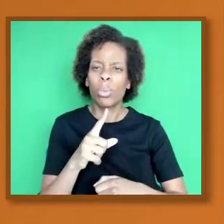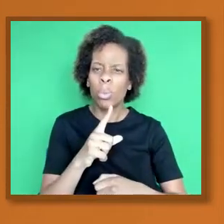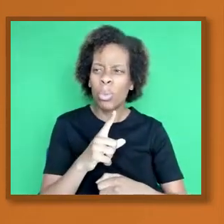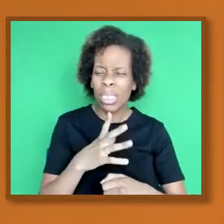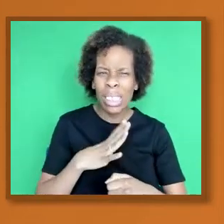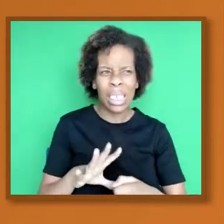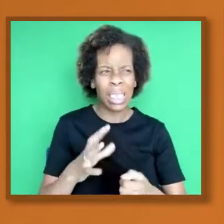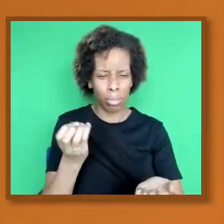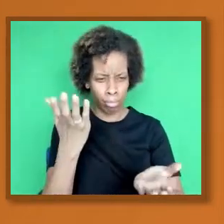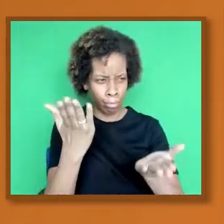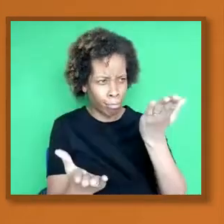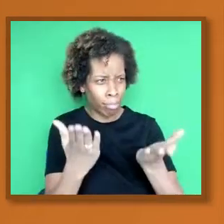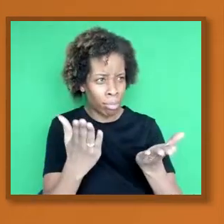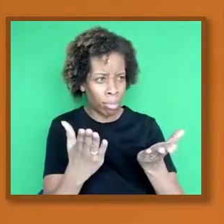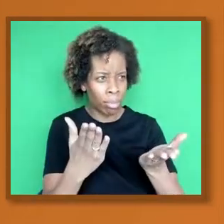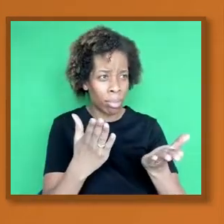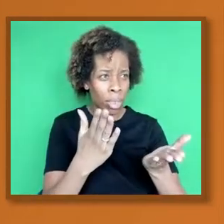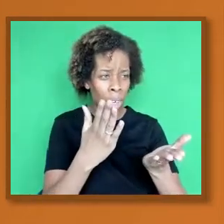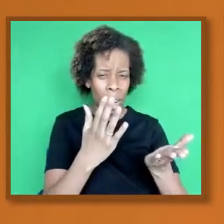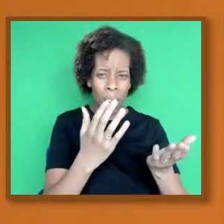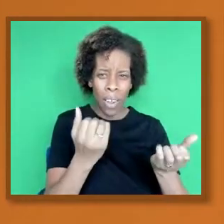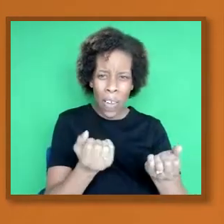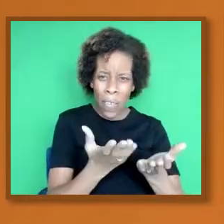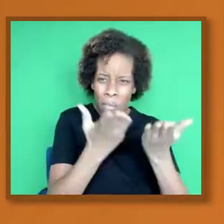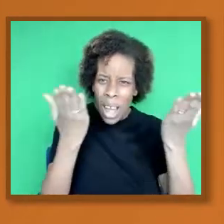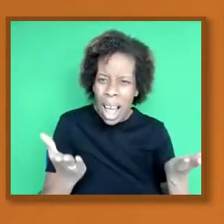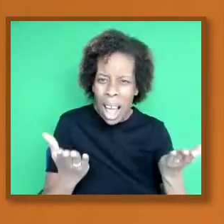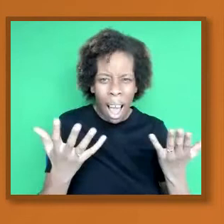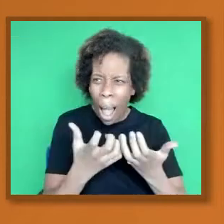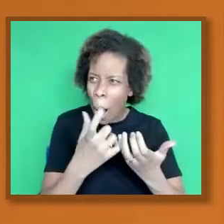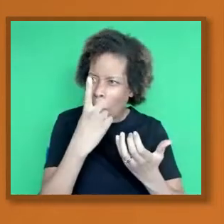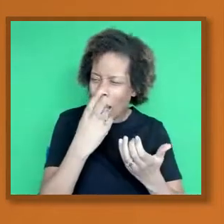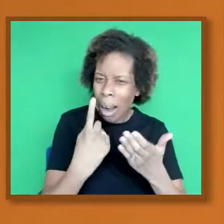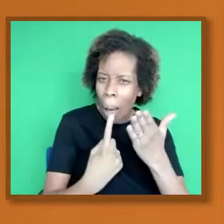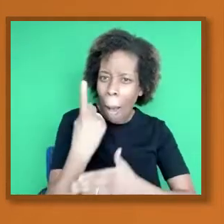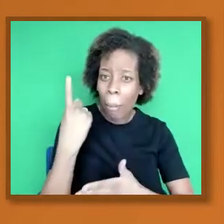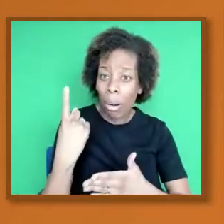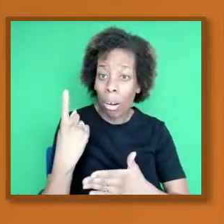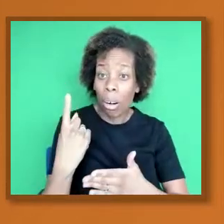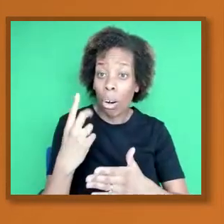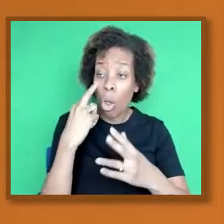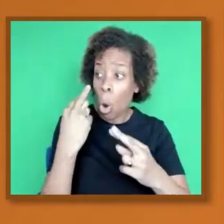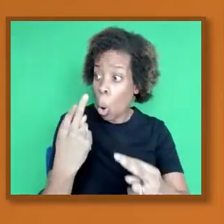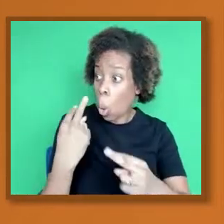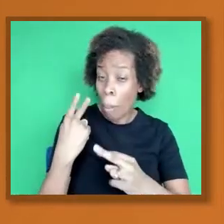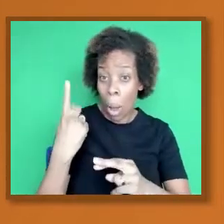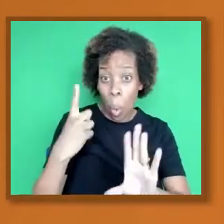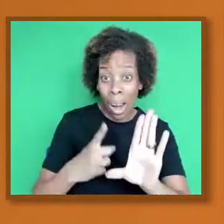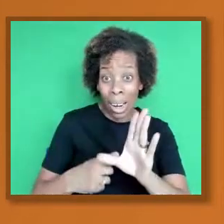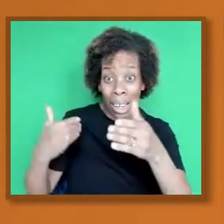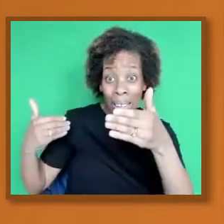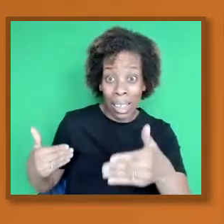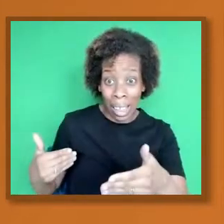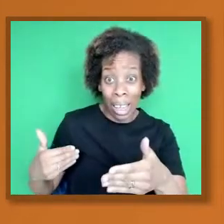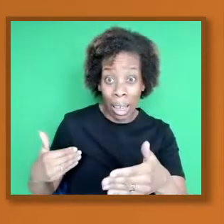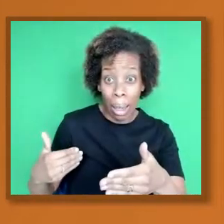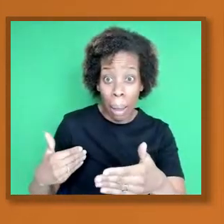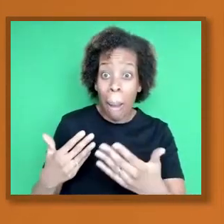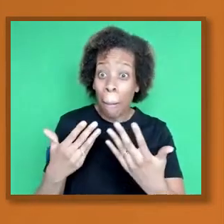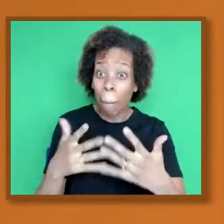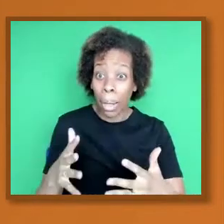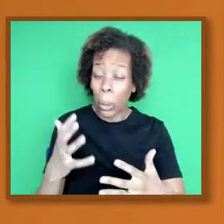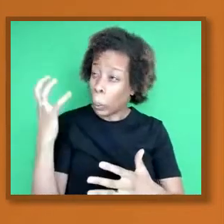That given what's happened in this year, the health pandemic that has disproportionately